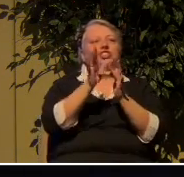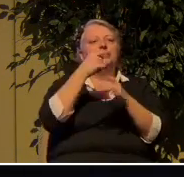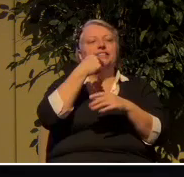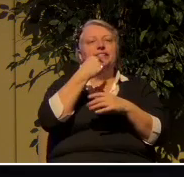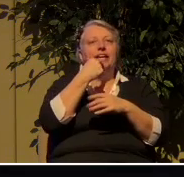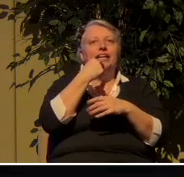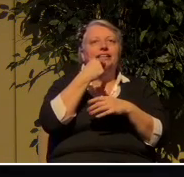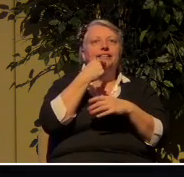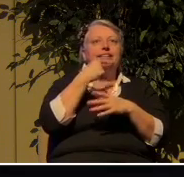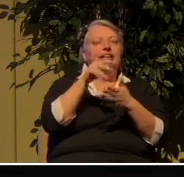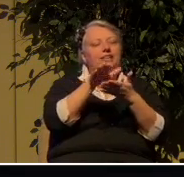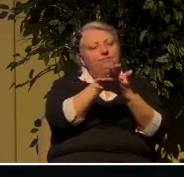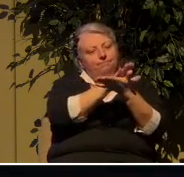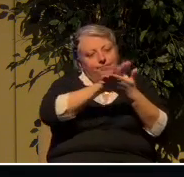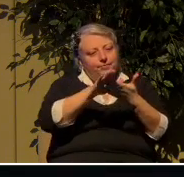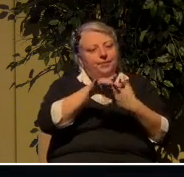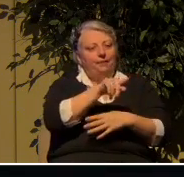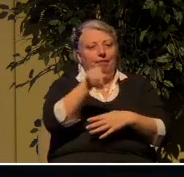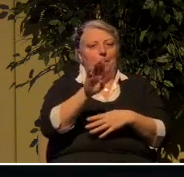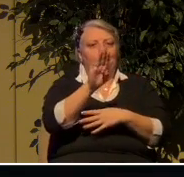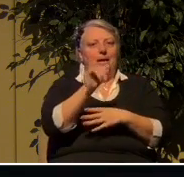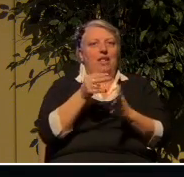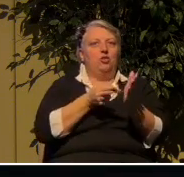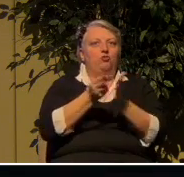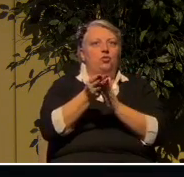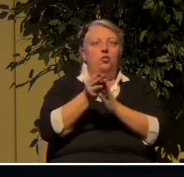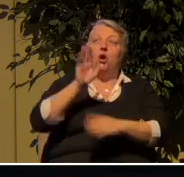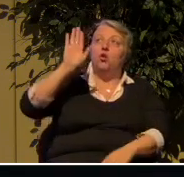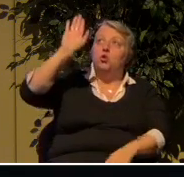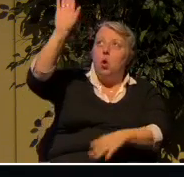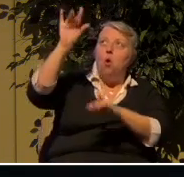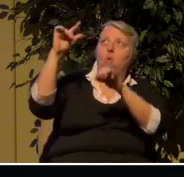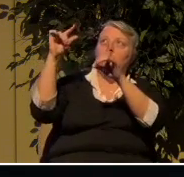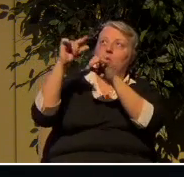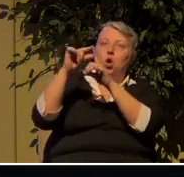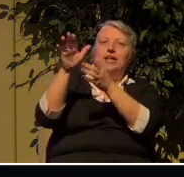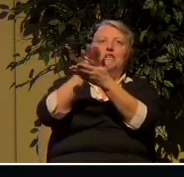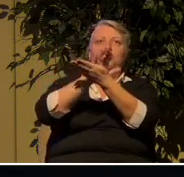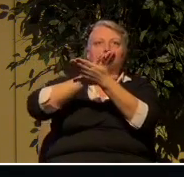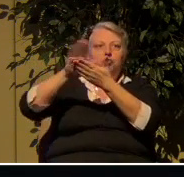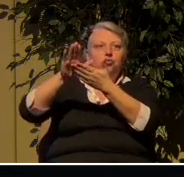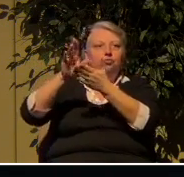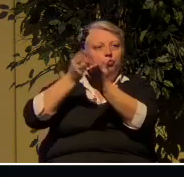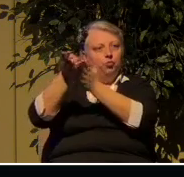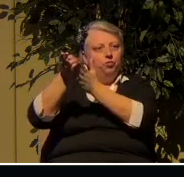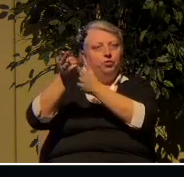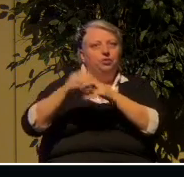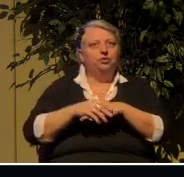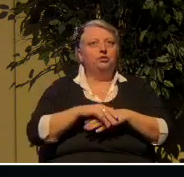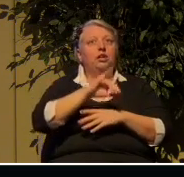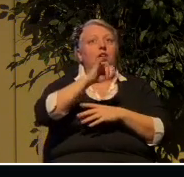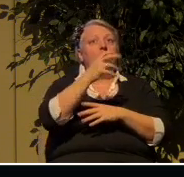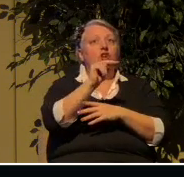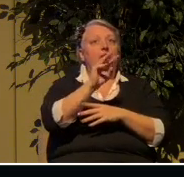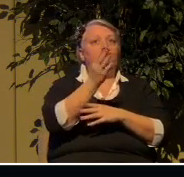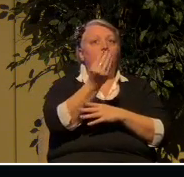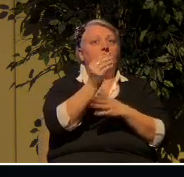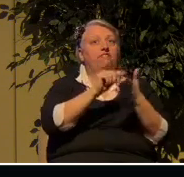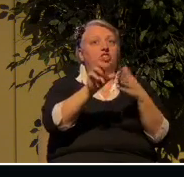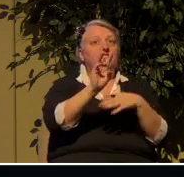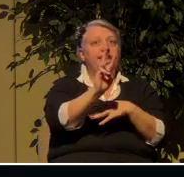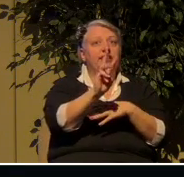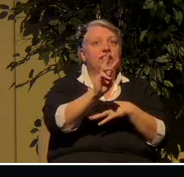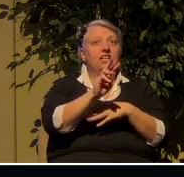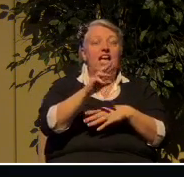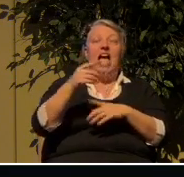Sanctify them by the truth. Your word is truth. And of course, John 14, 6, I am the way